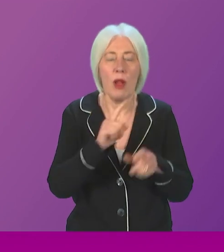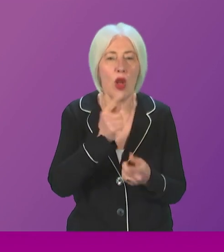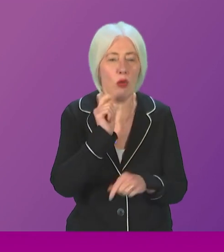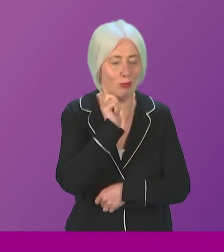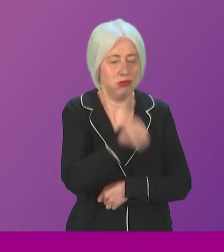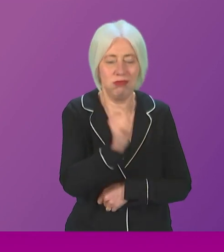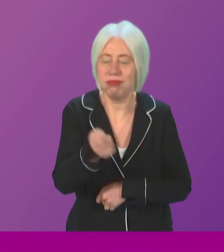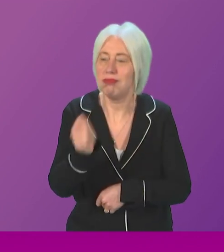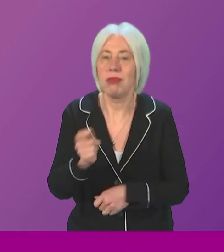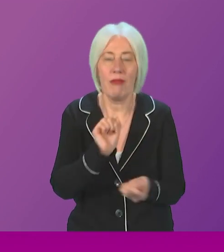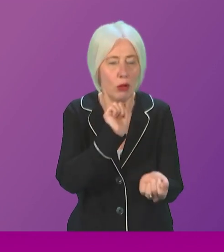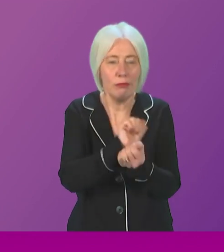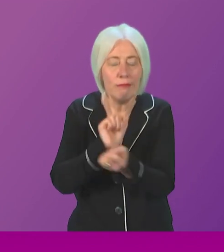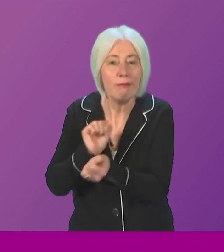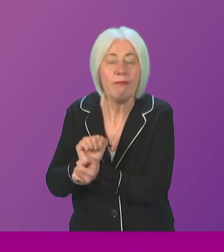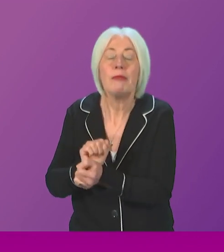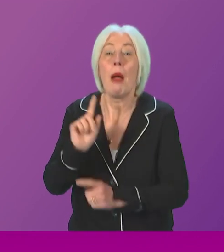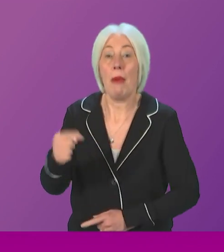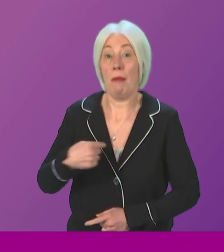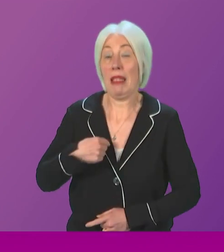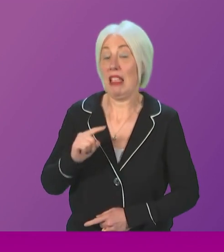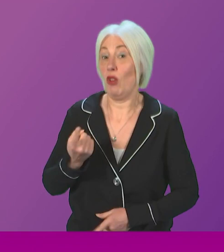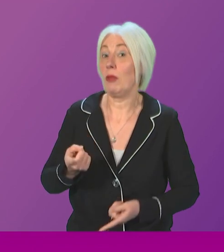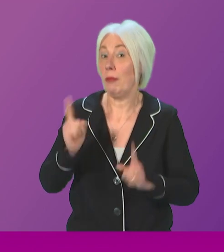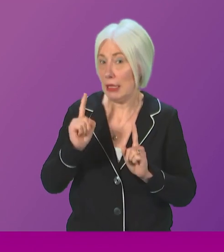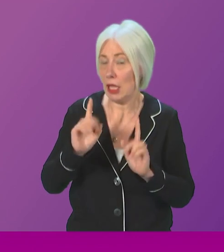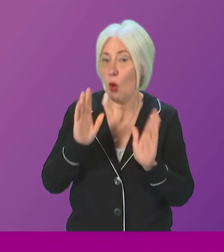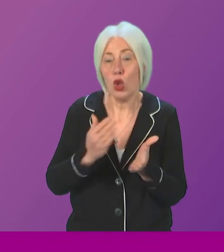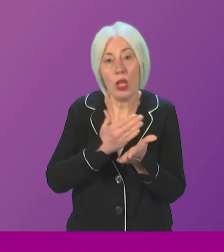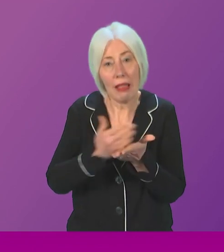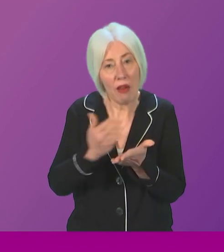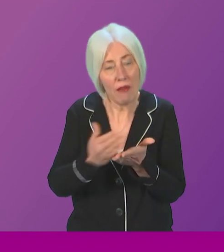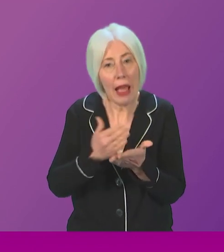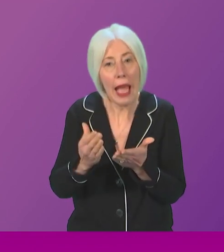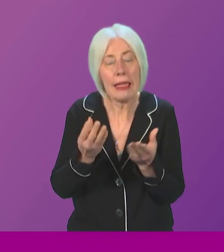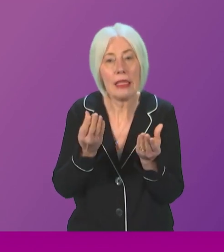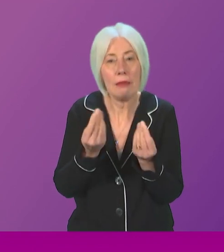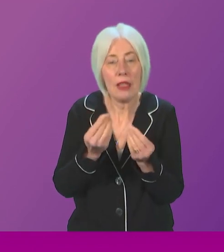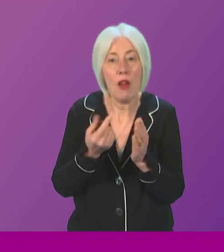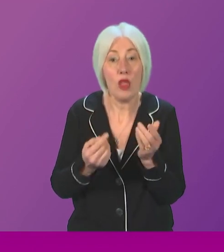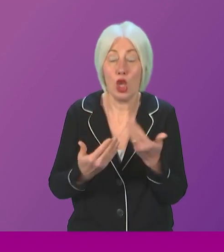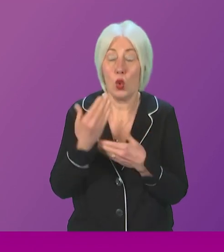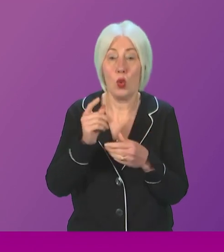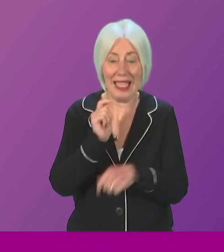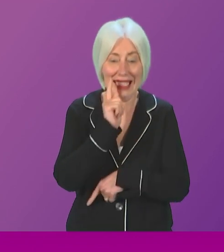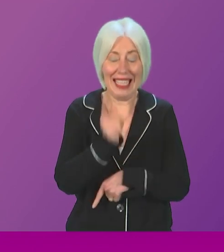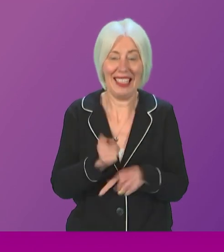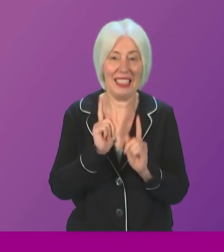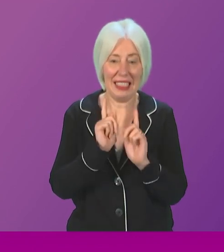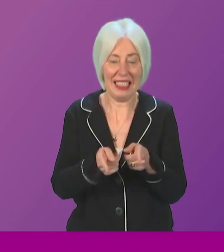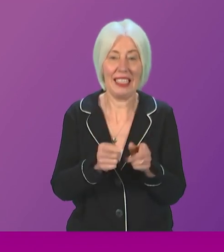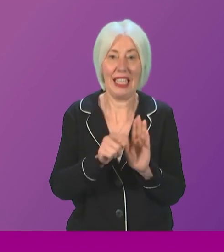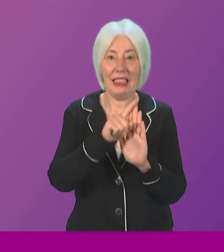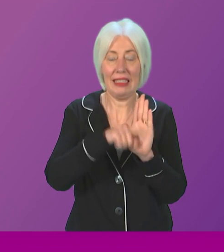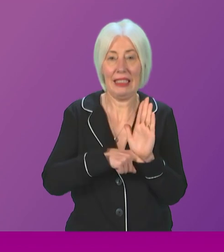to do so as First Minister, let me just clarify some issues around the sentencing guidelines, which I think are really, really important. I heard Angela